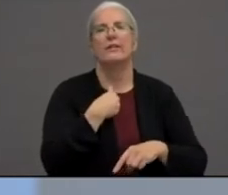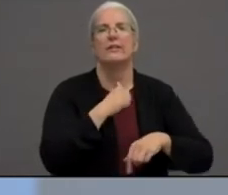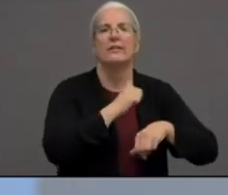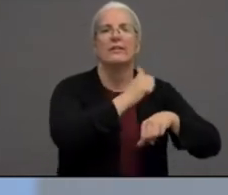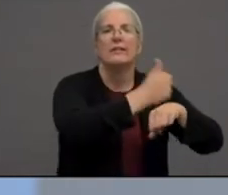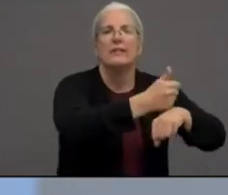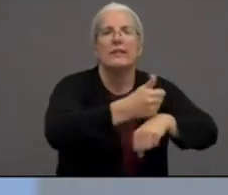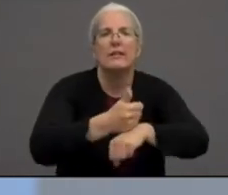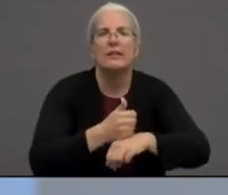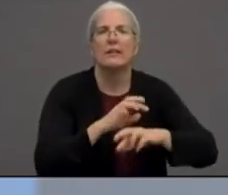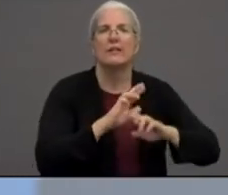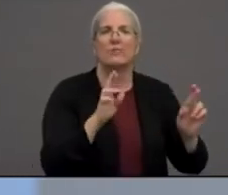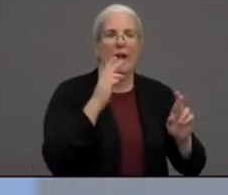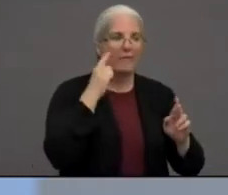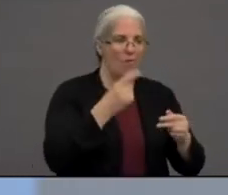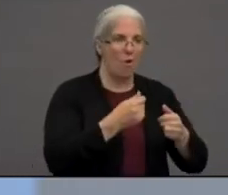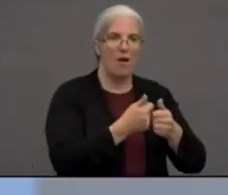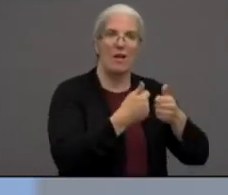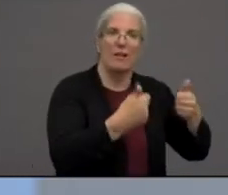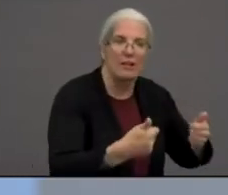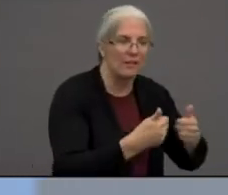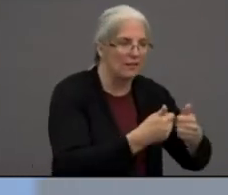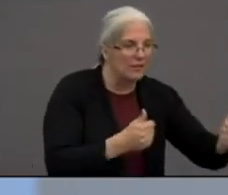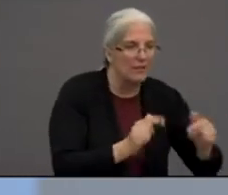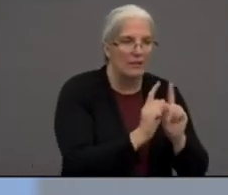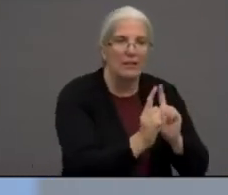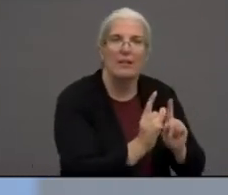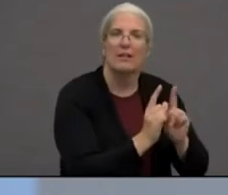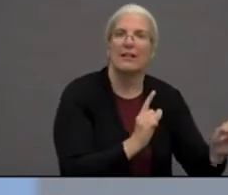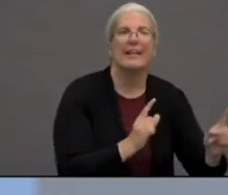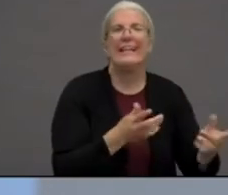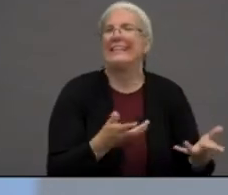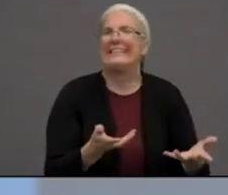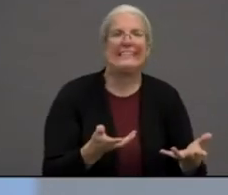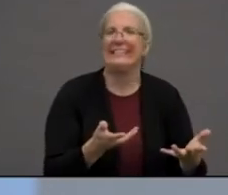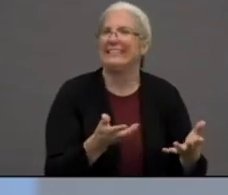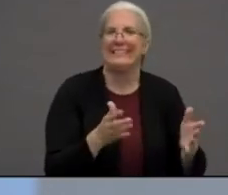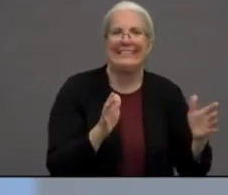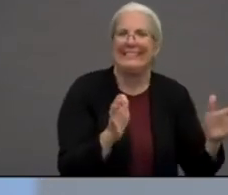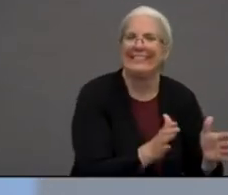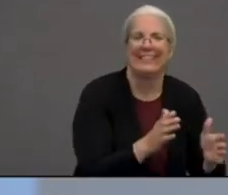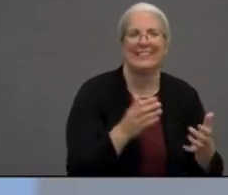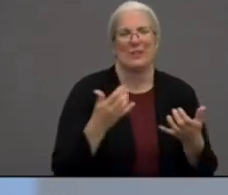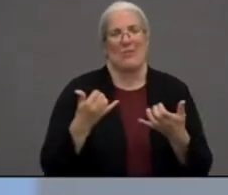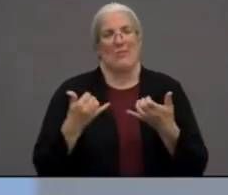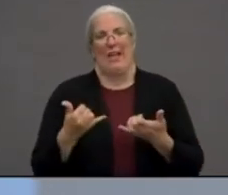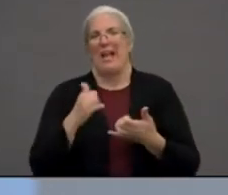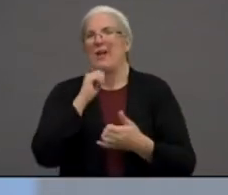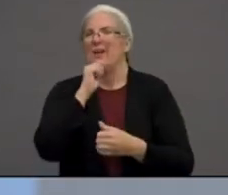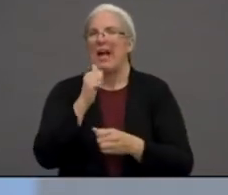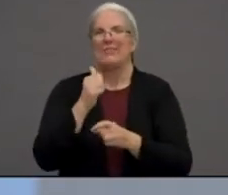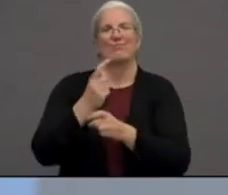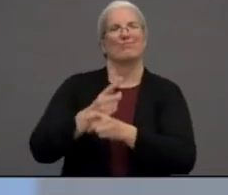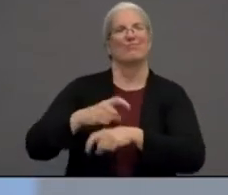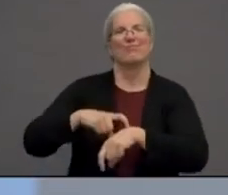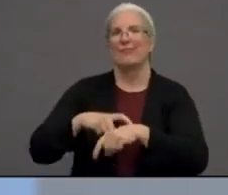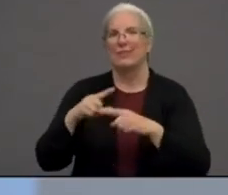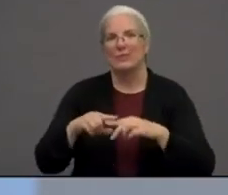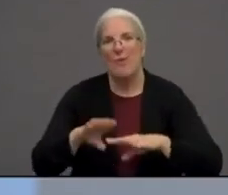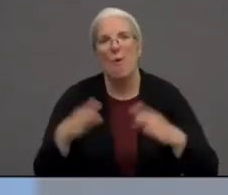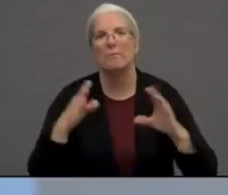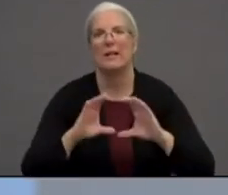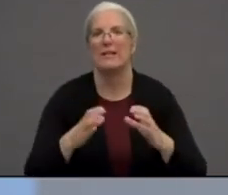rotate. And so right now is the time to not be in the classroom, but we also have to make sure that children are learning.